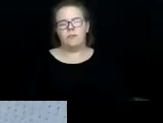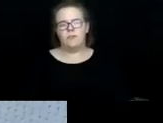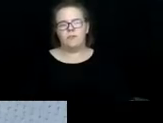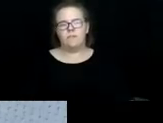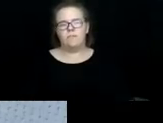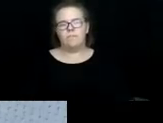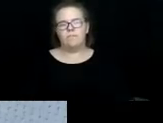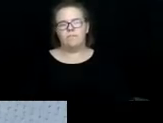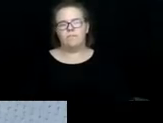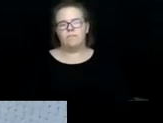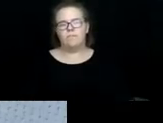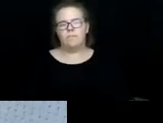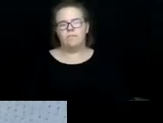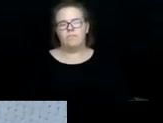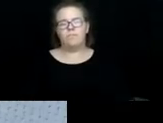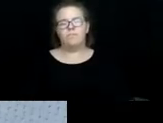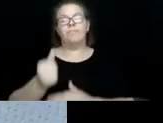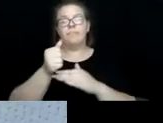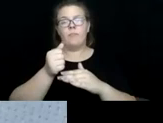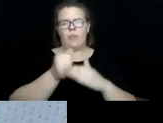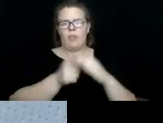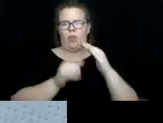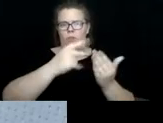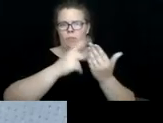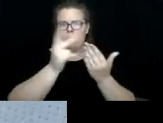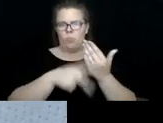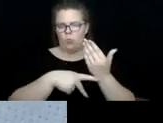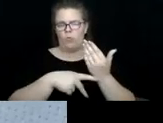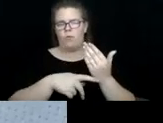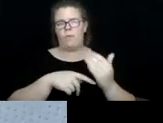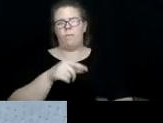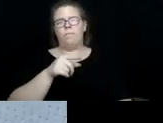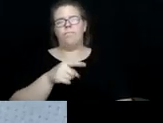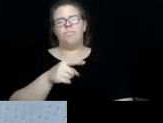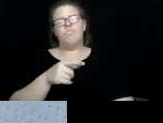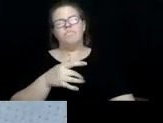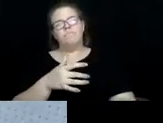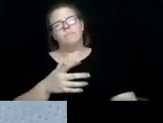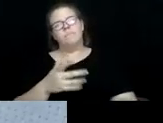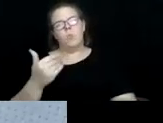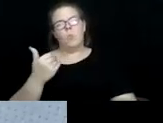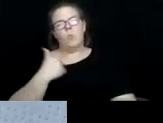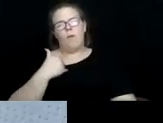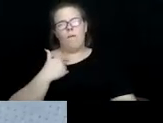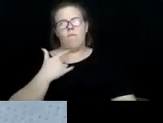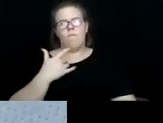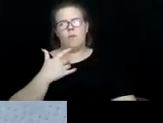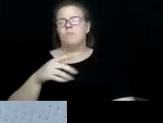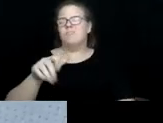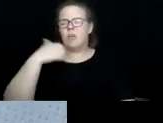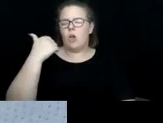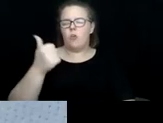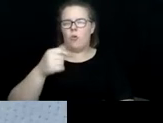Under our Caregiver Services Program, we have, which is another core service mandated